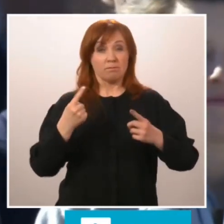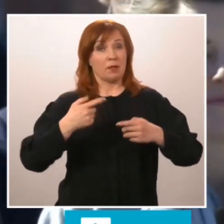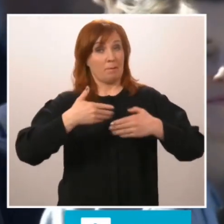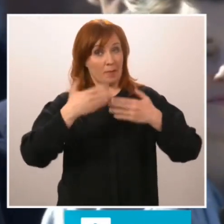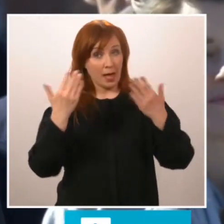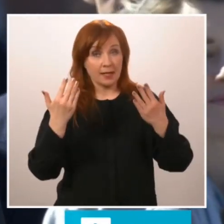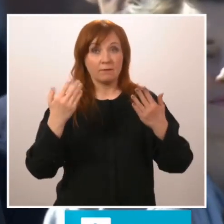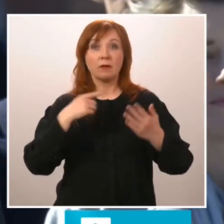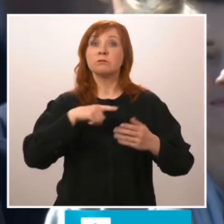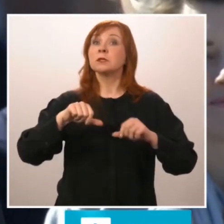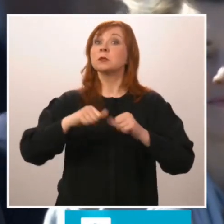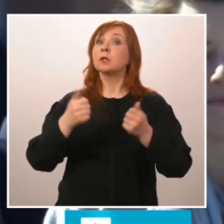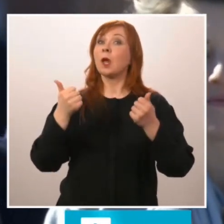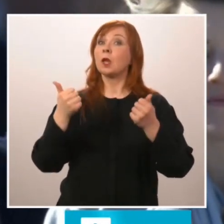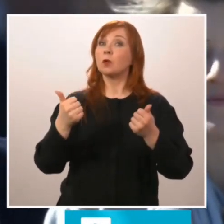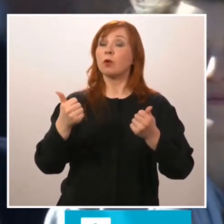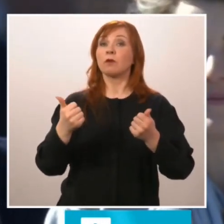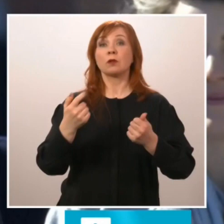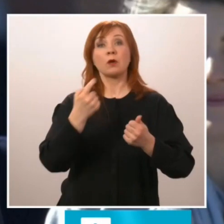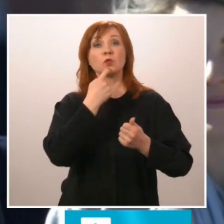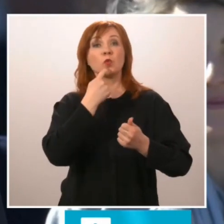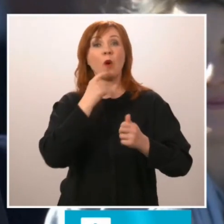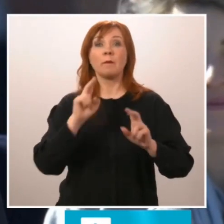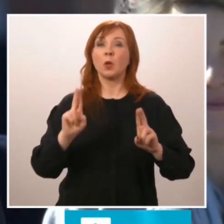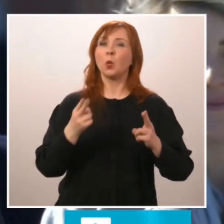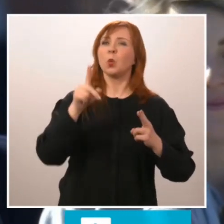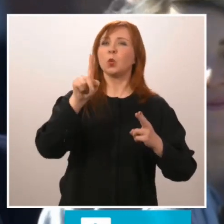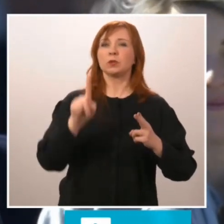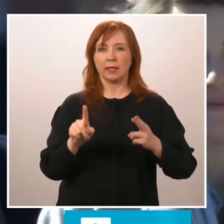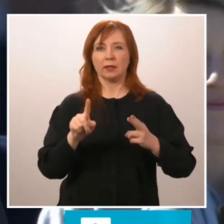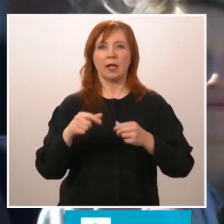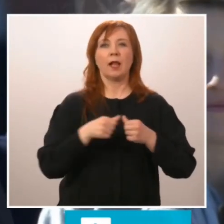Finland as a new member of our alliance.